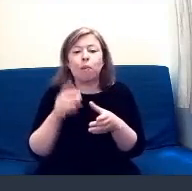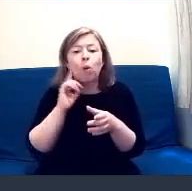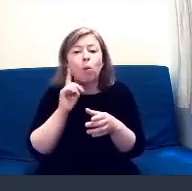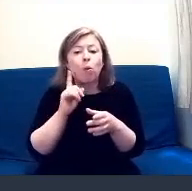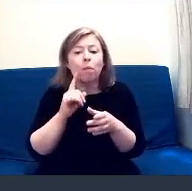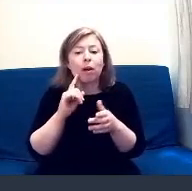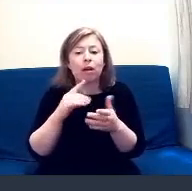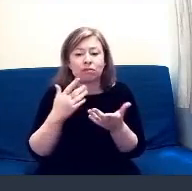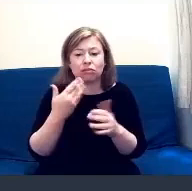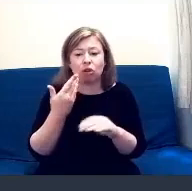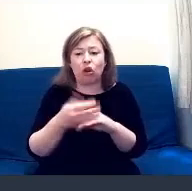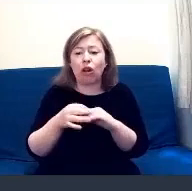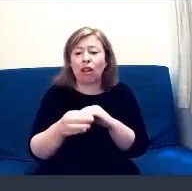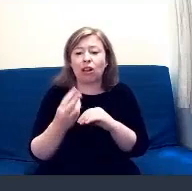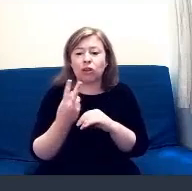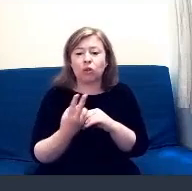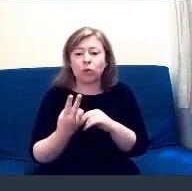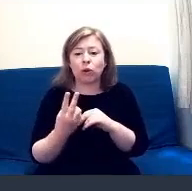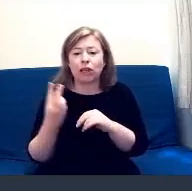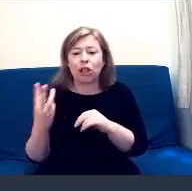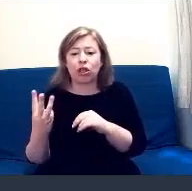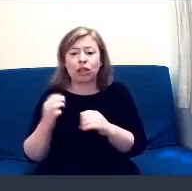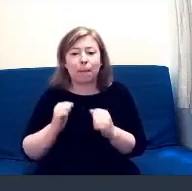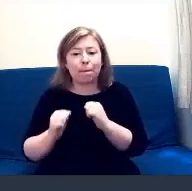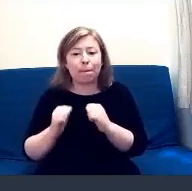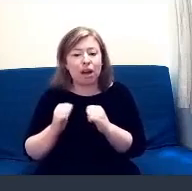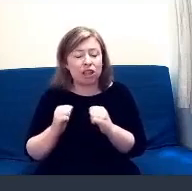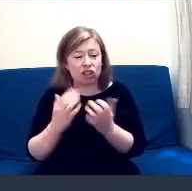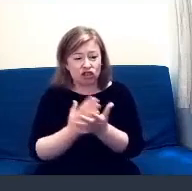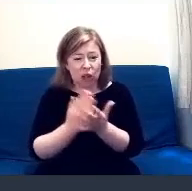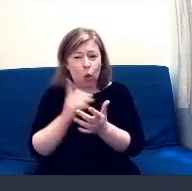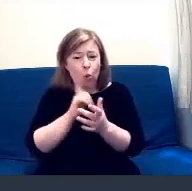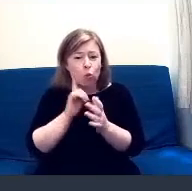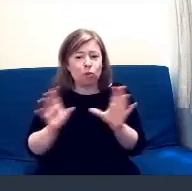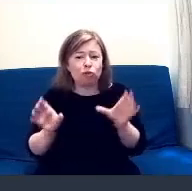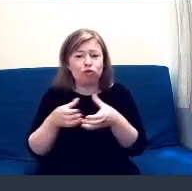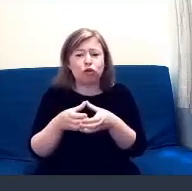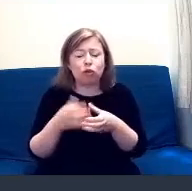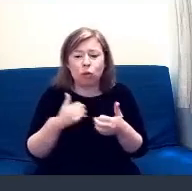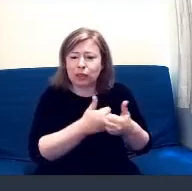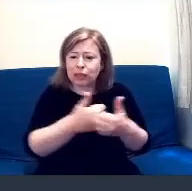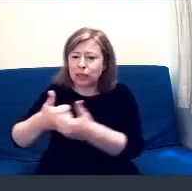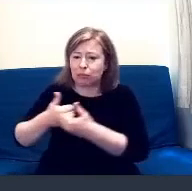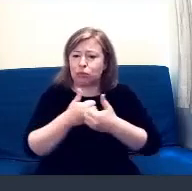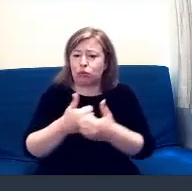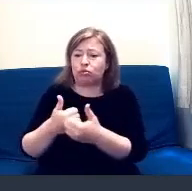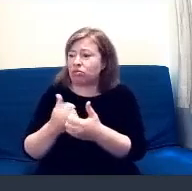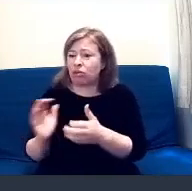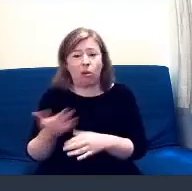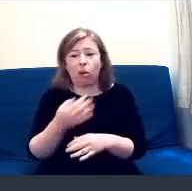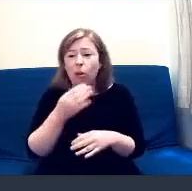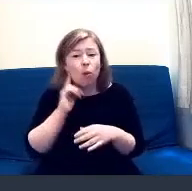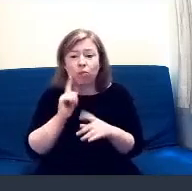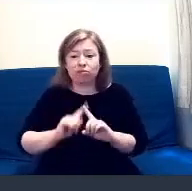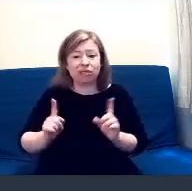just a group that was aimed to support and just be there for women of all backgrounds,